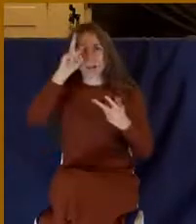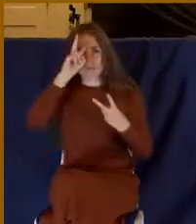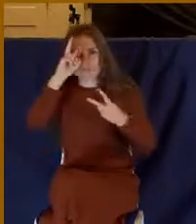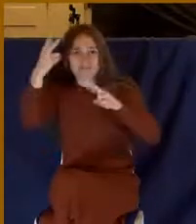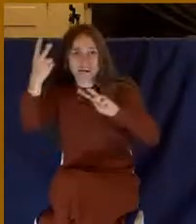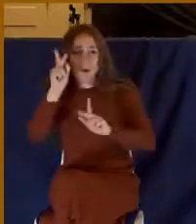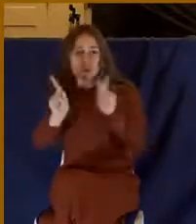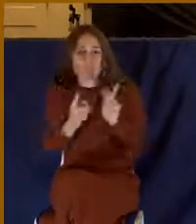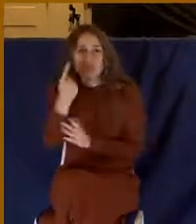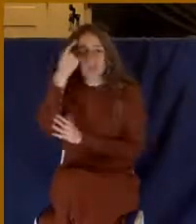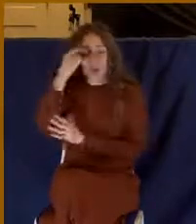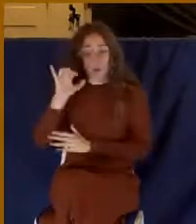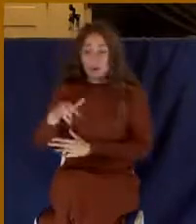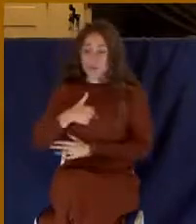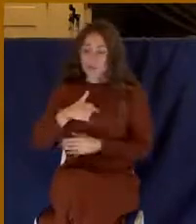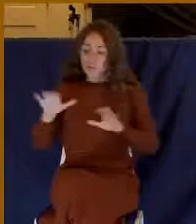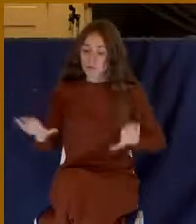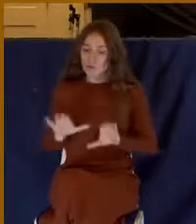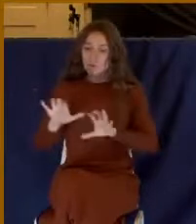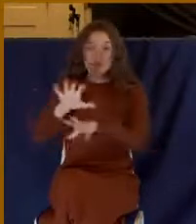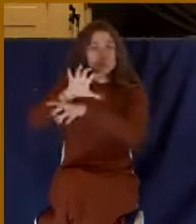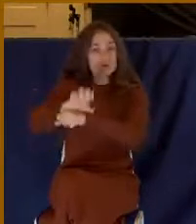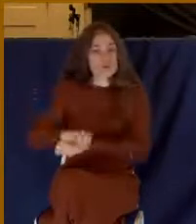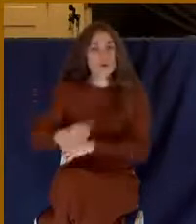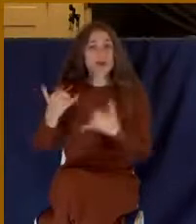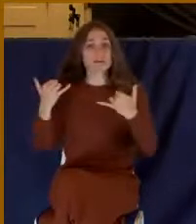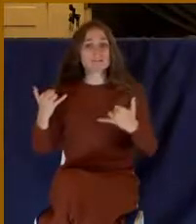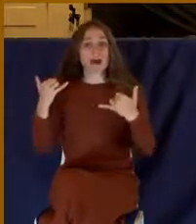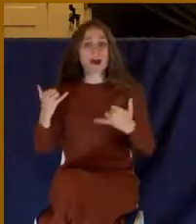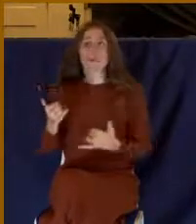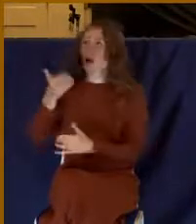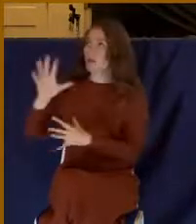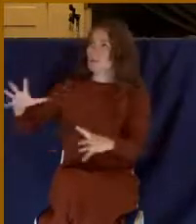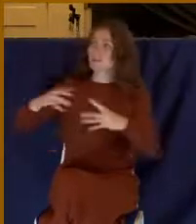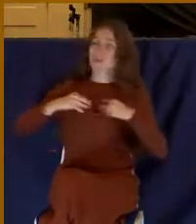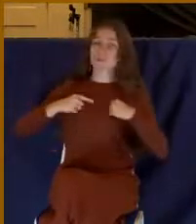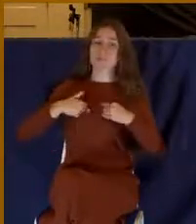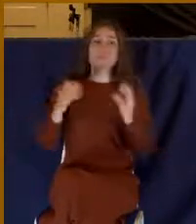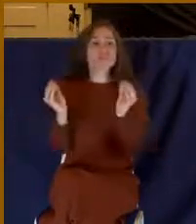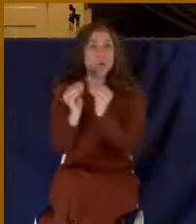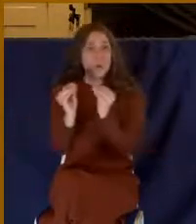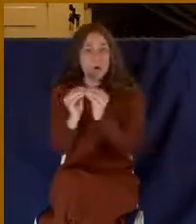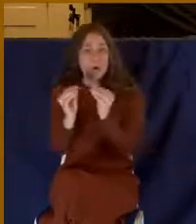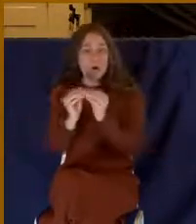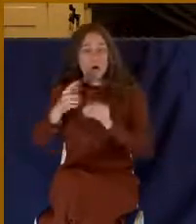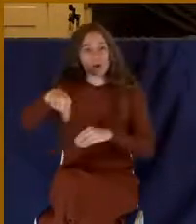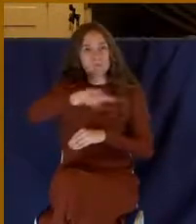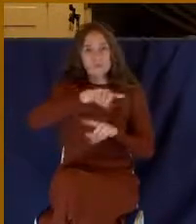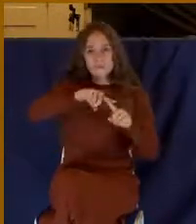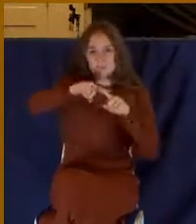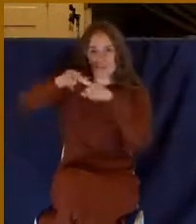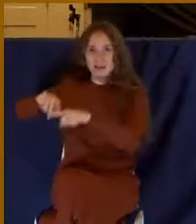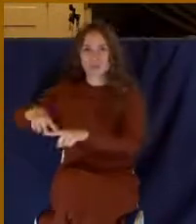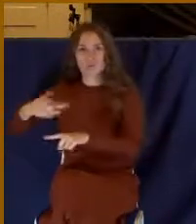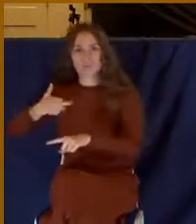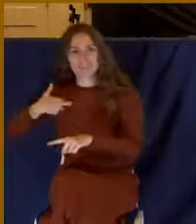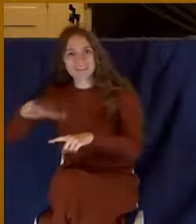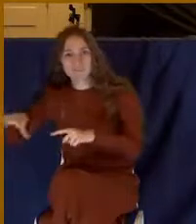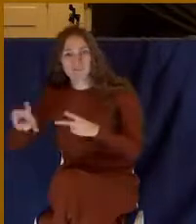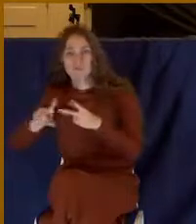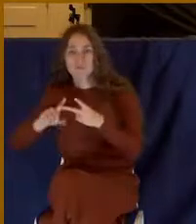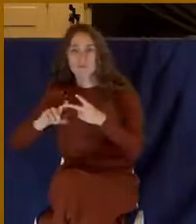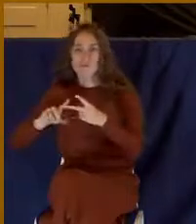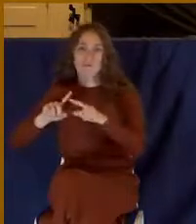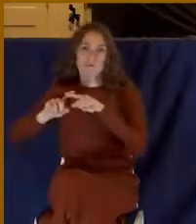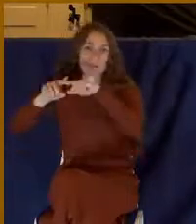that made them acceptable to God. And they're depending more on religion and rituals than